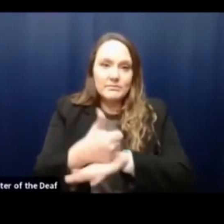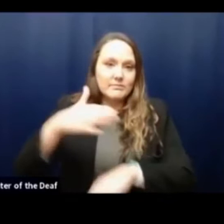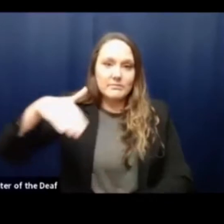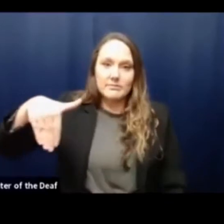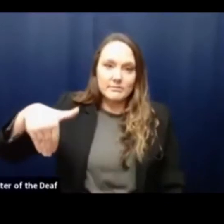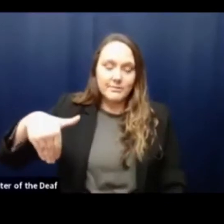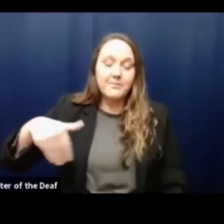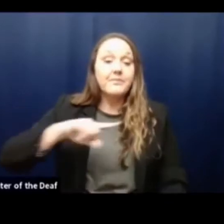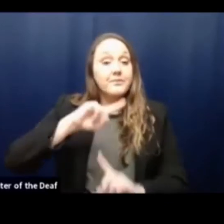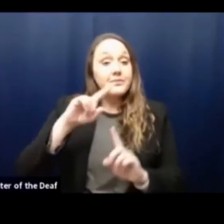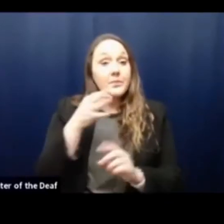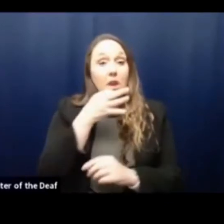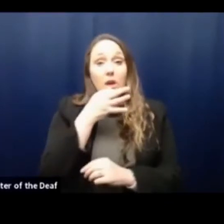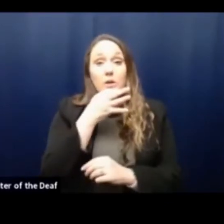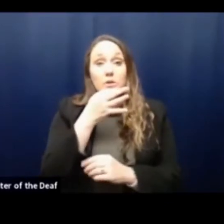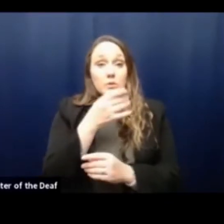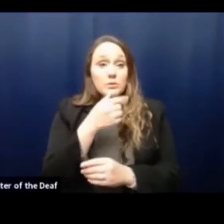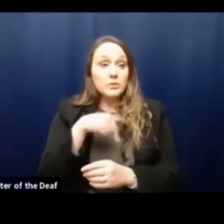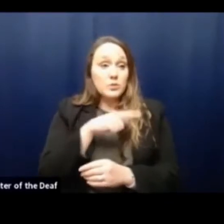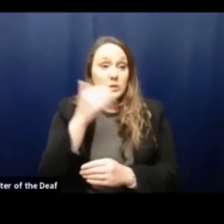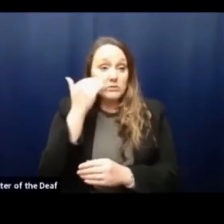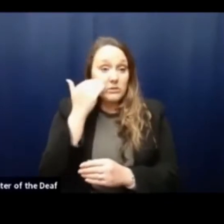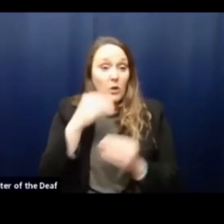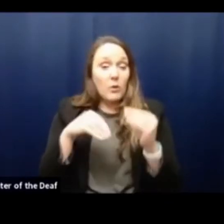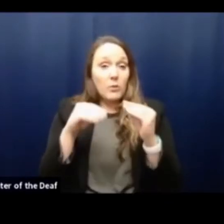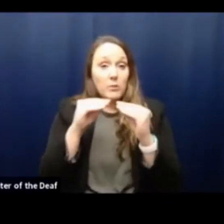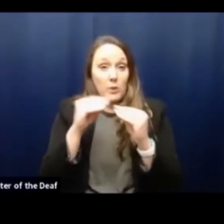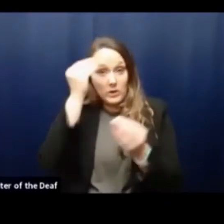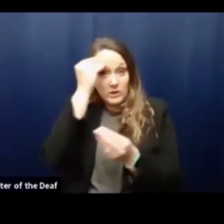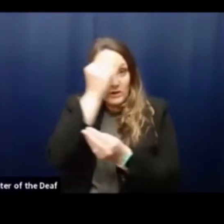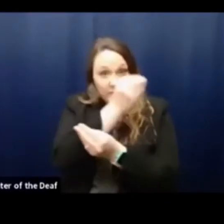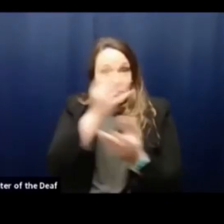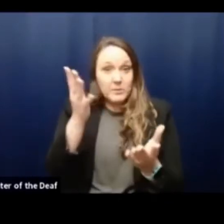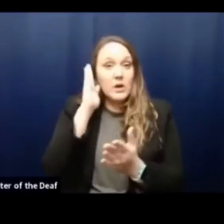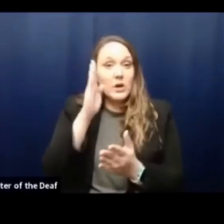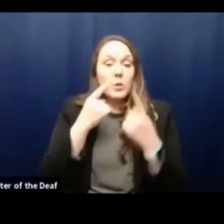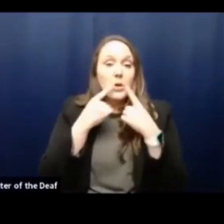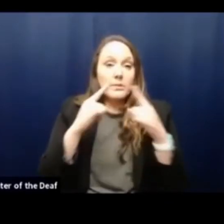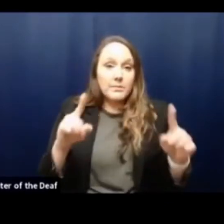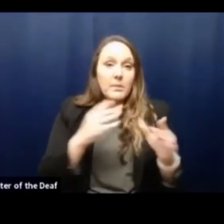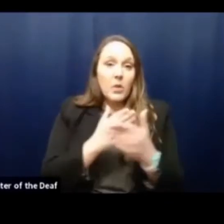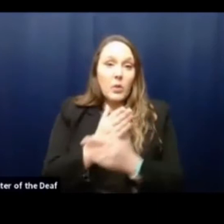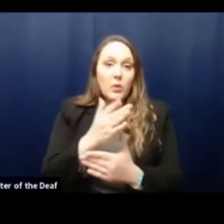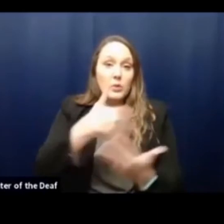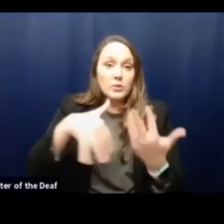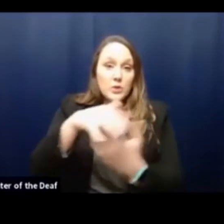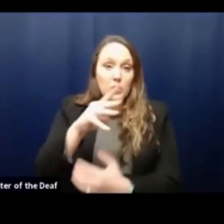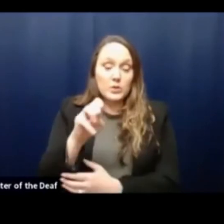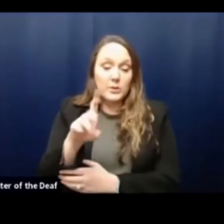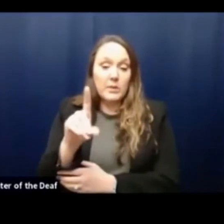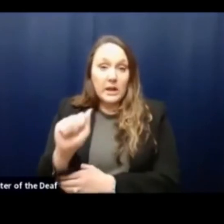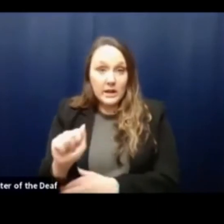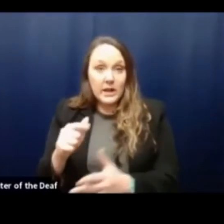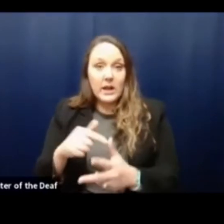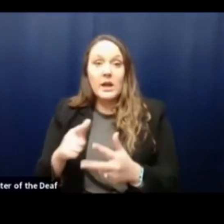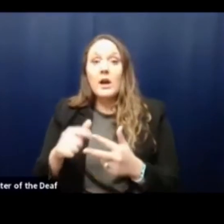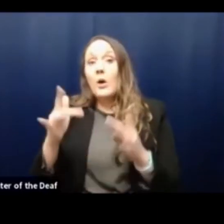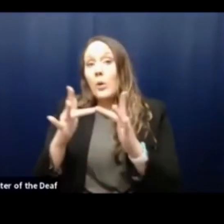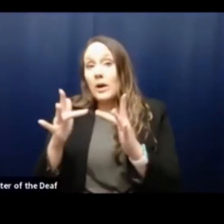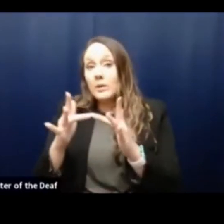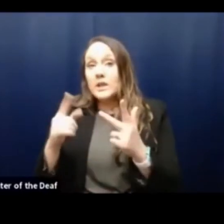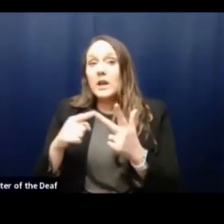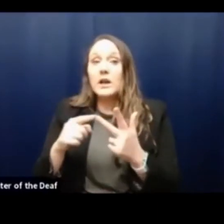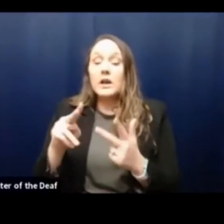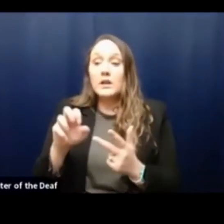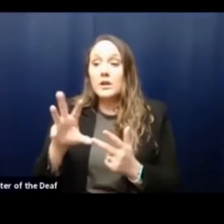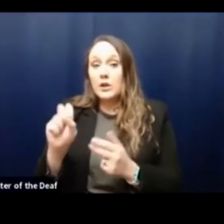as we have additional information to share, we will announce it through our social media platforms, our website, and news release